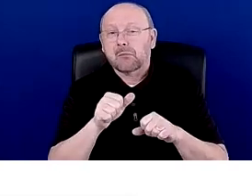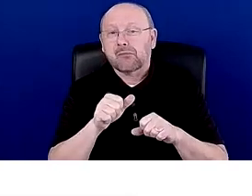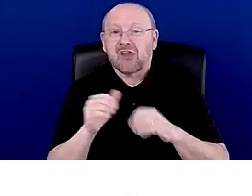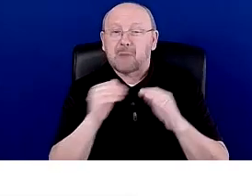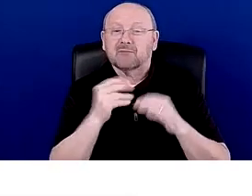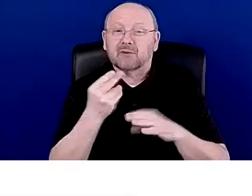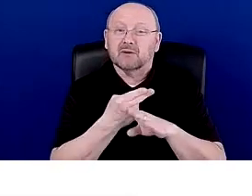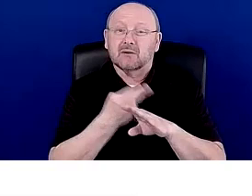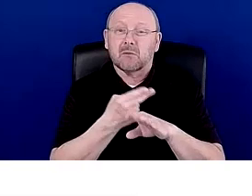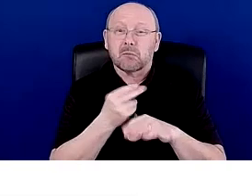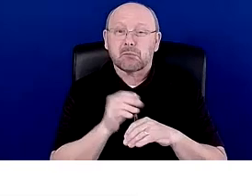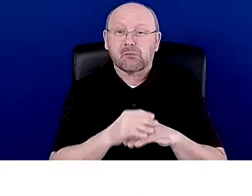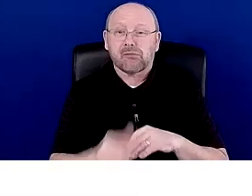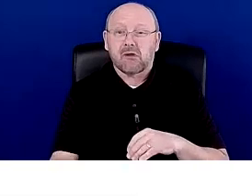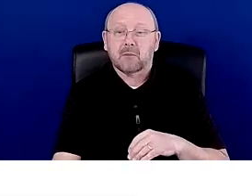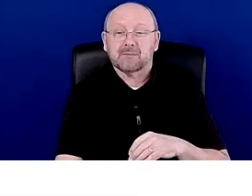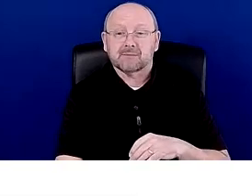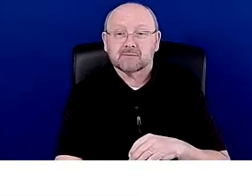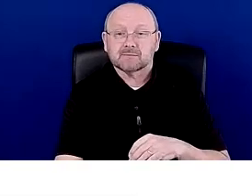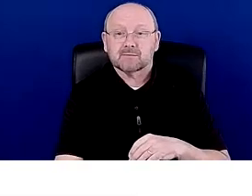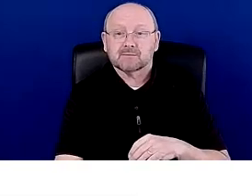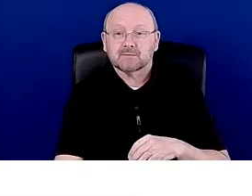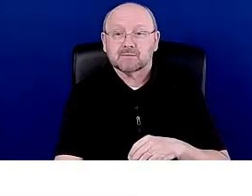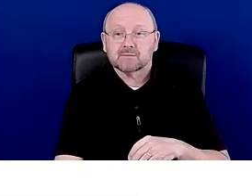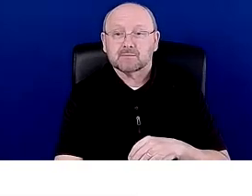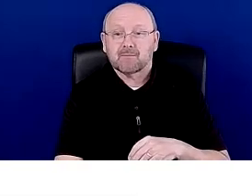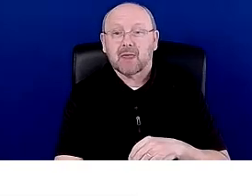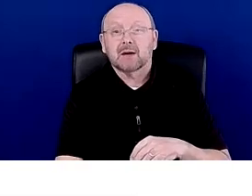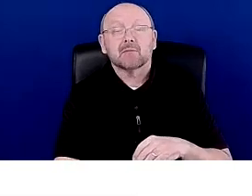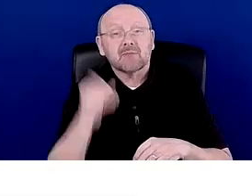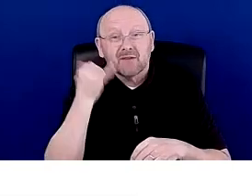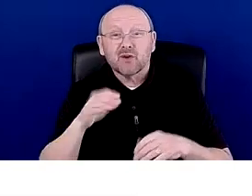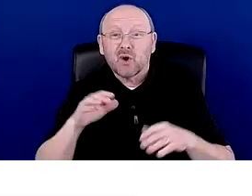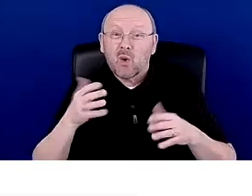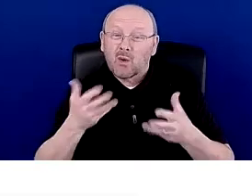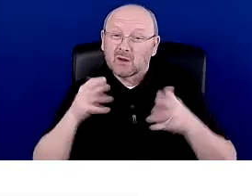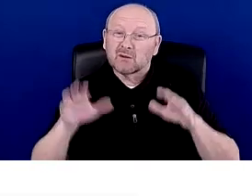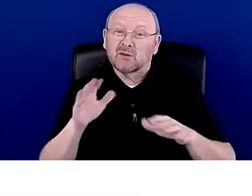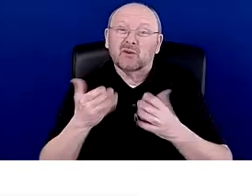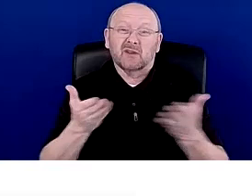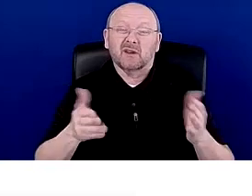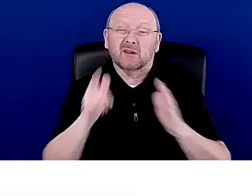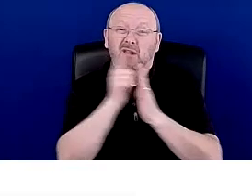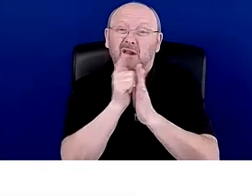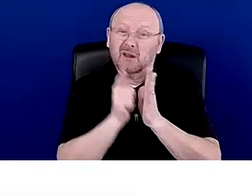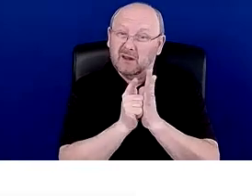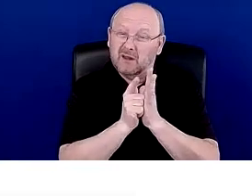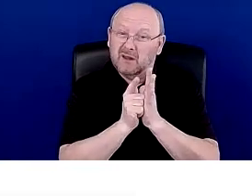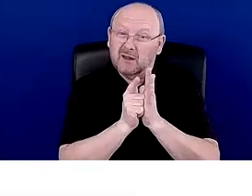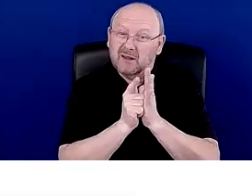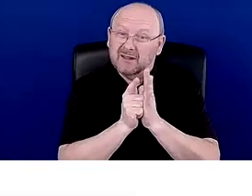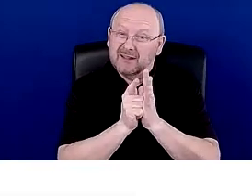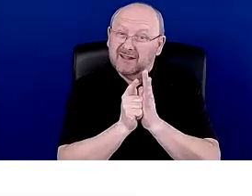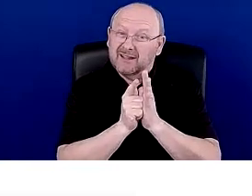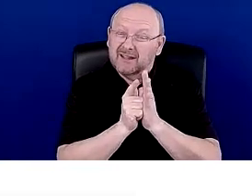Um, if you want to be legal, if you want to do things right, it's very difficult